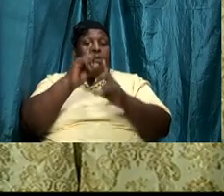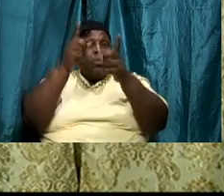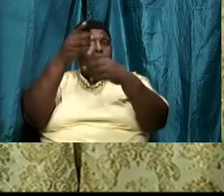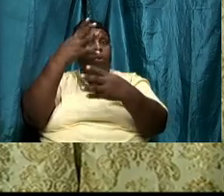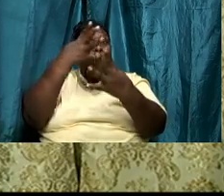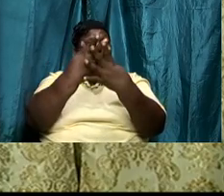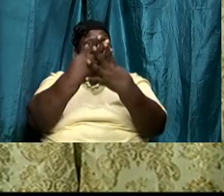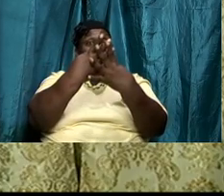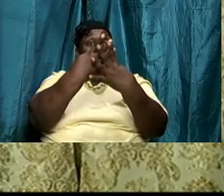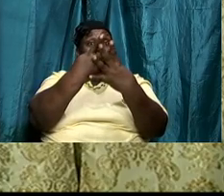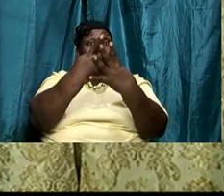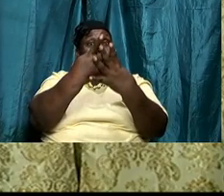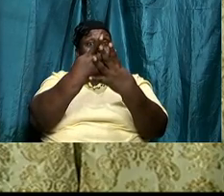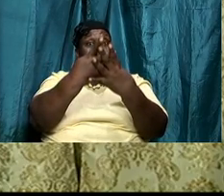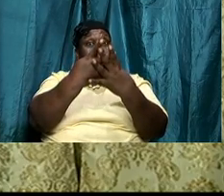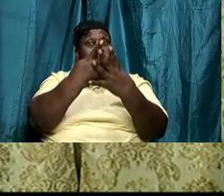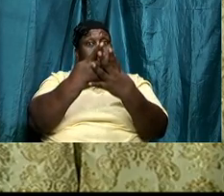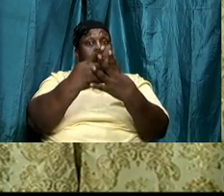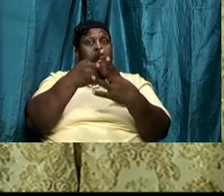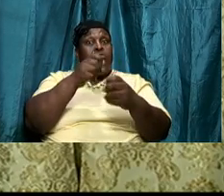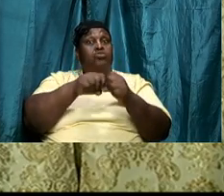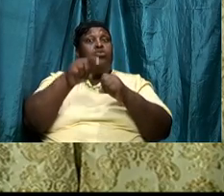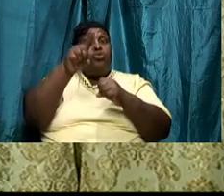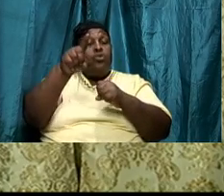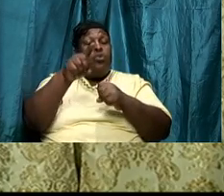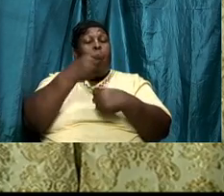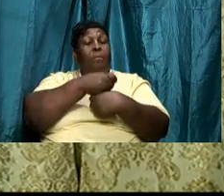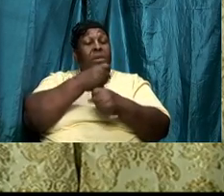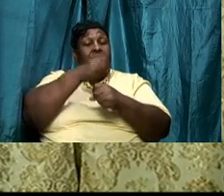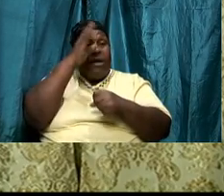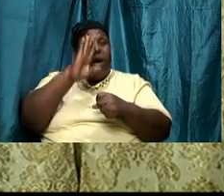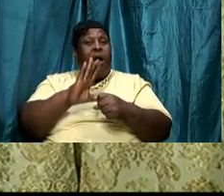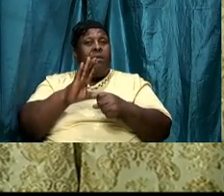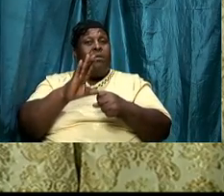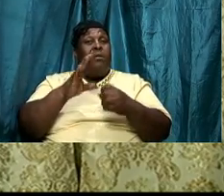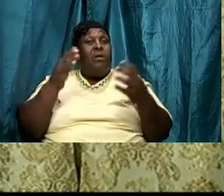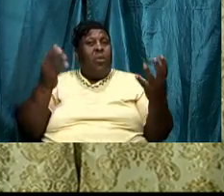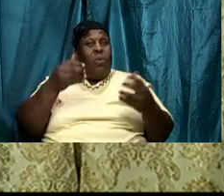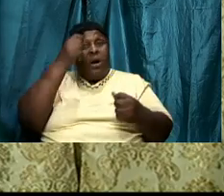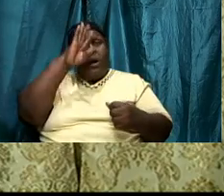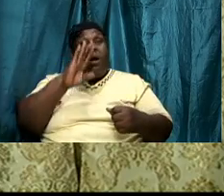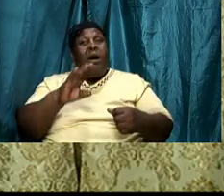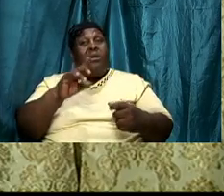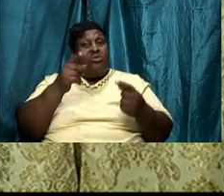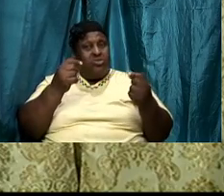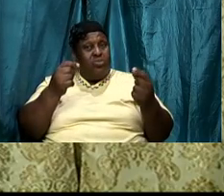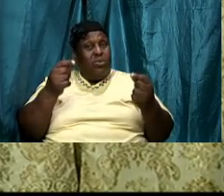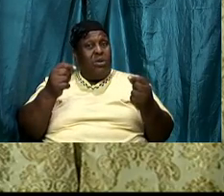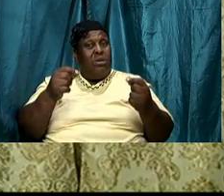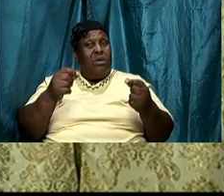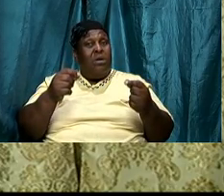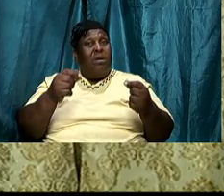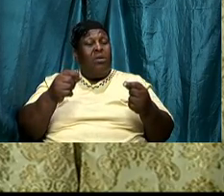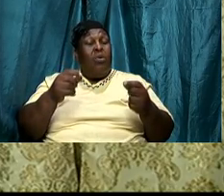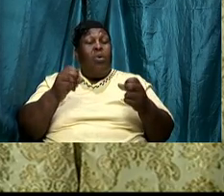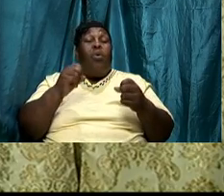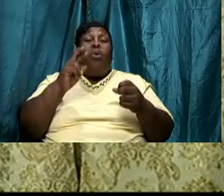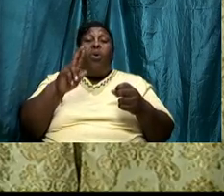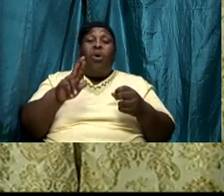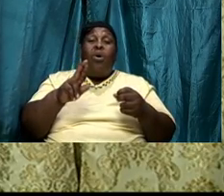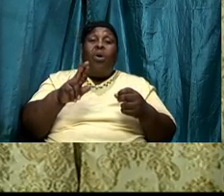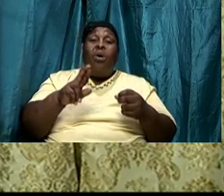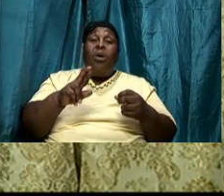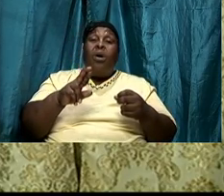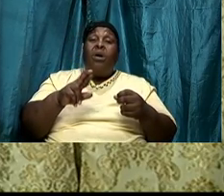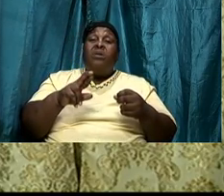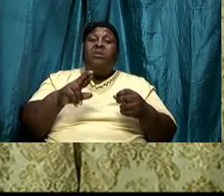so you allow God to do what he is doing or allow what is happening but